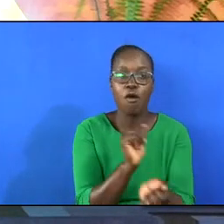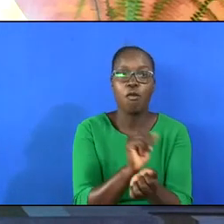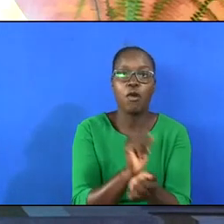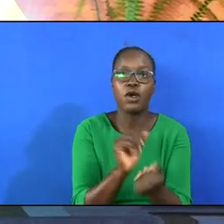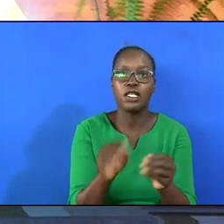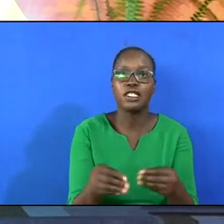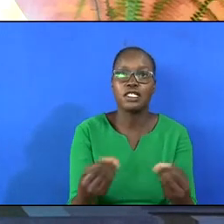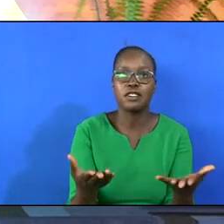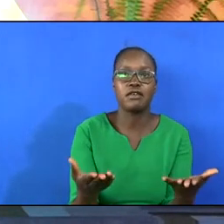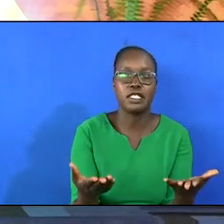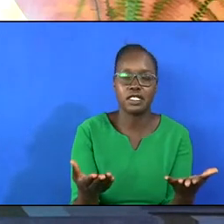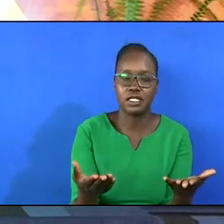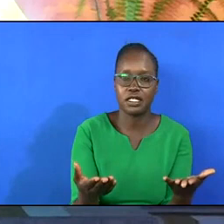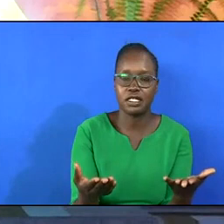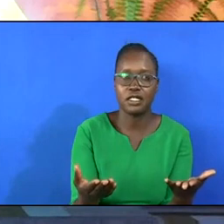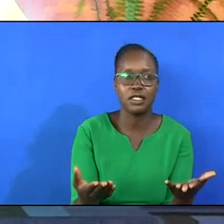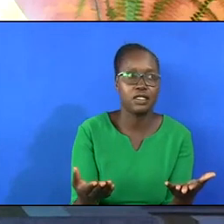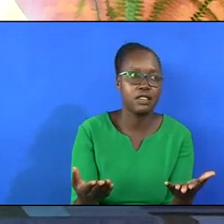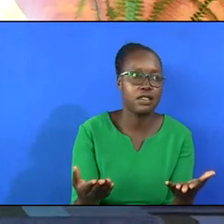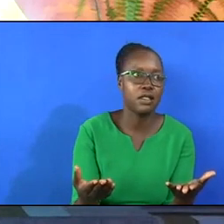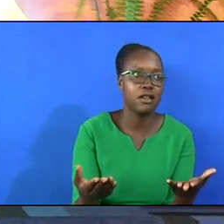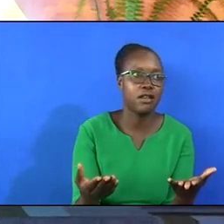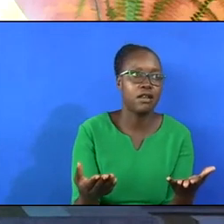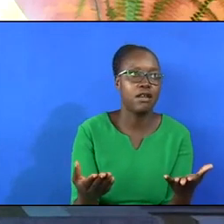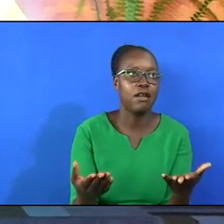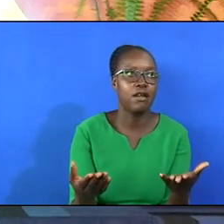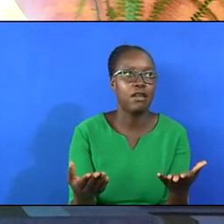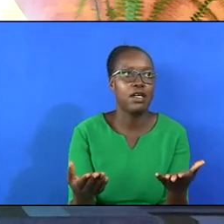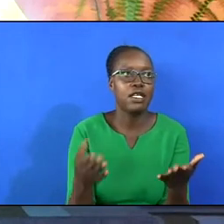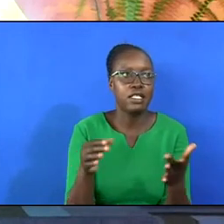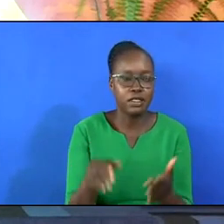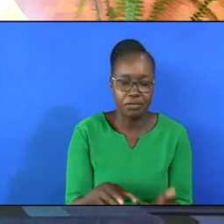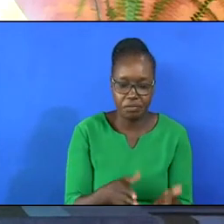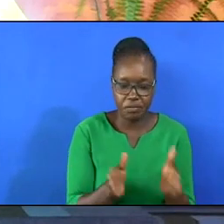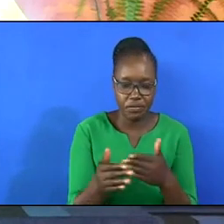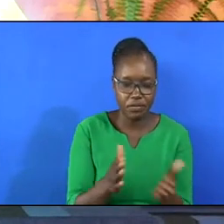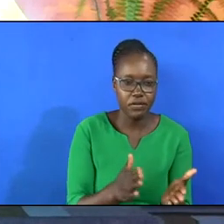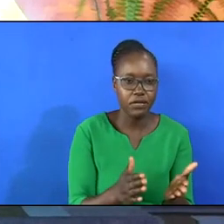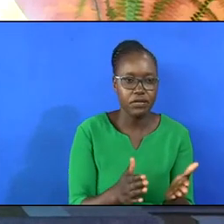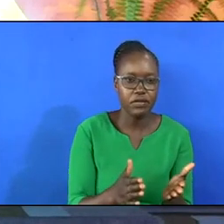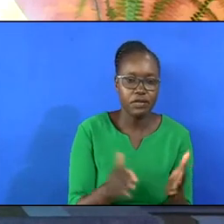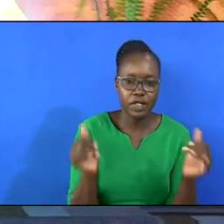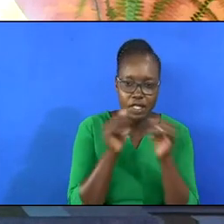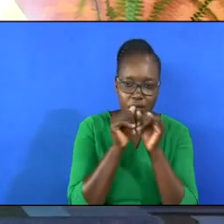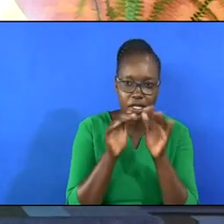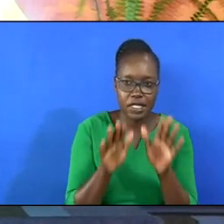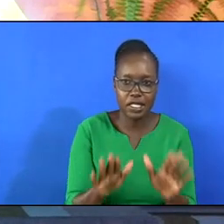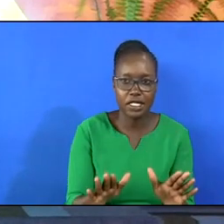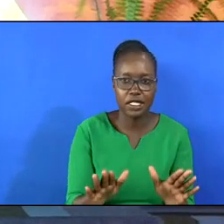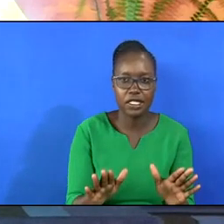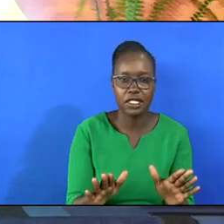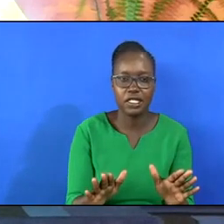the privilege, the blessings